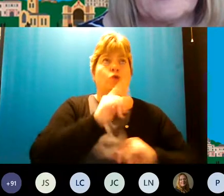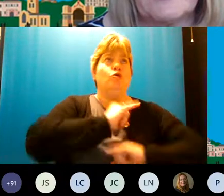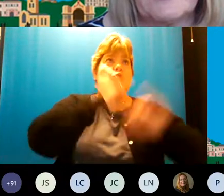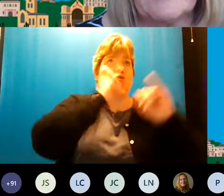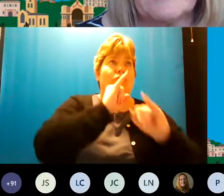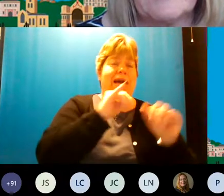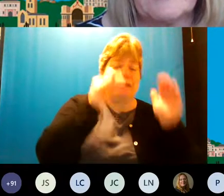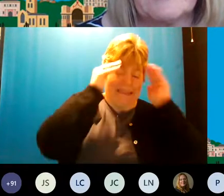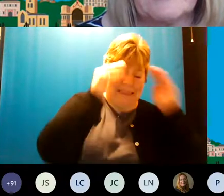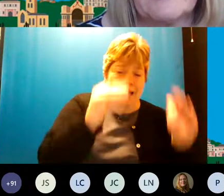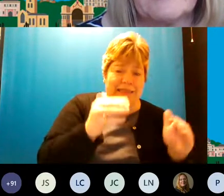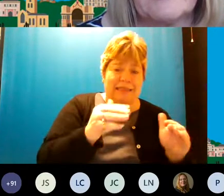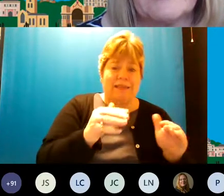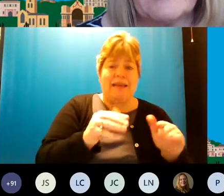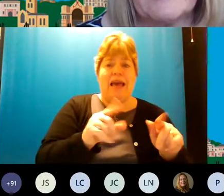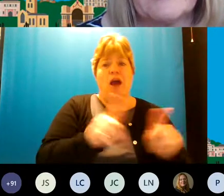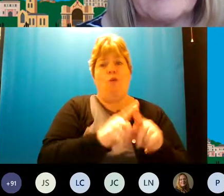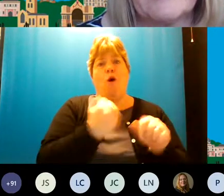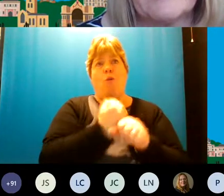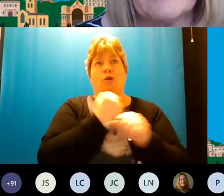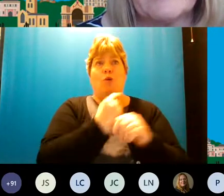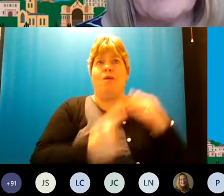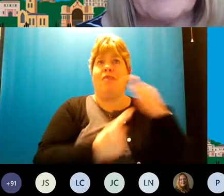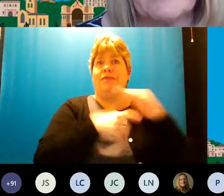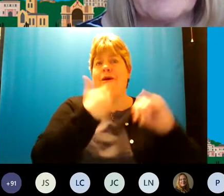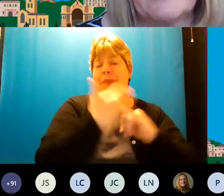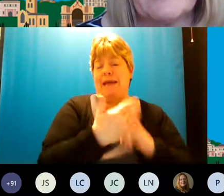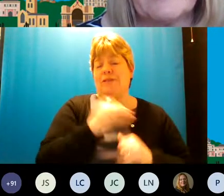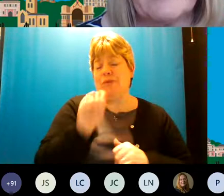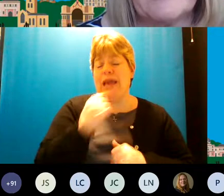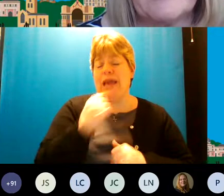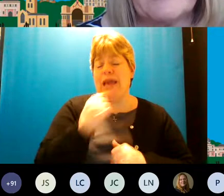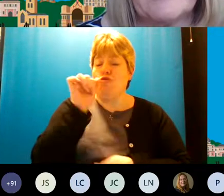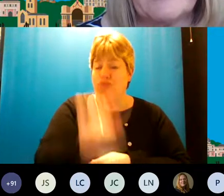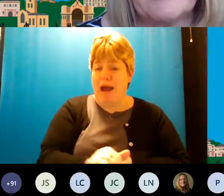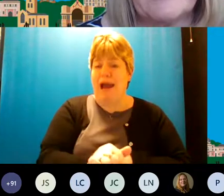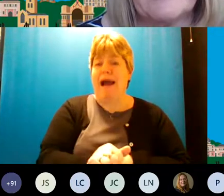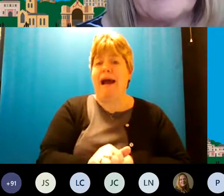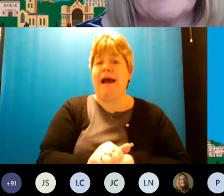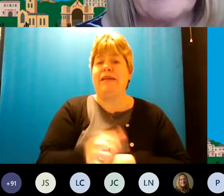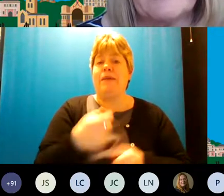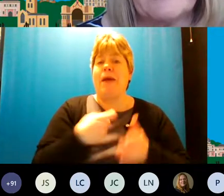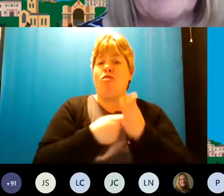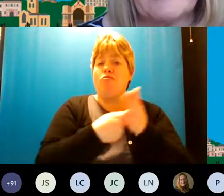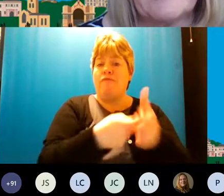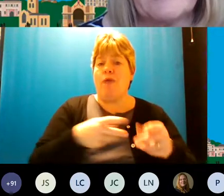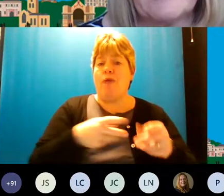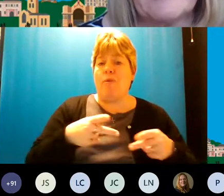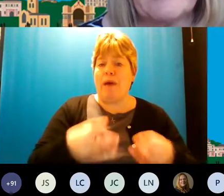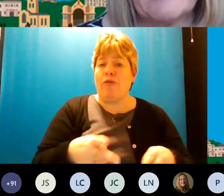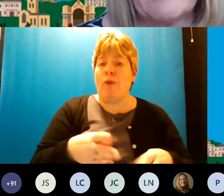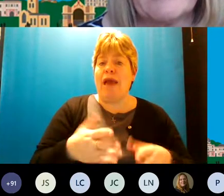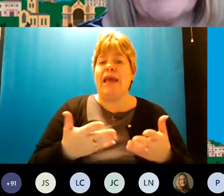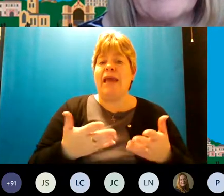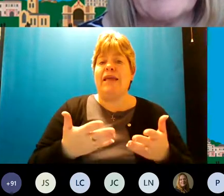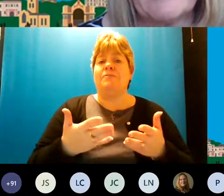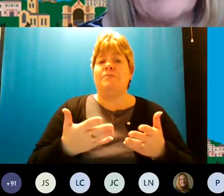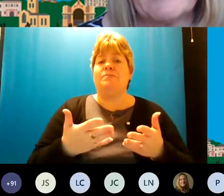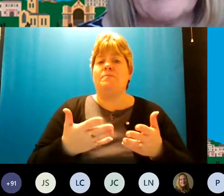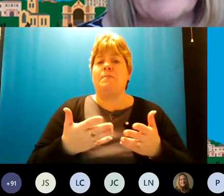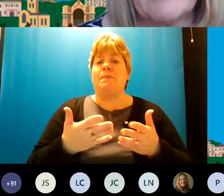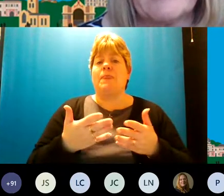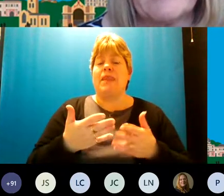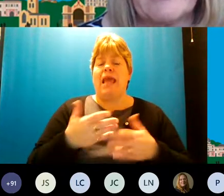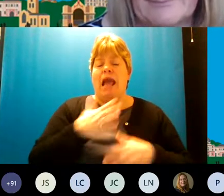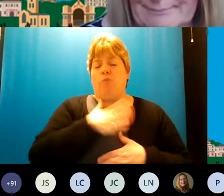as it is as something that we're doing at that top end so yes you're right about referral pathways um i'd i'd love to pick up a